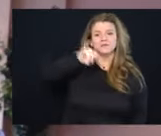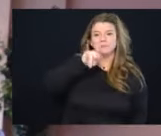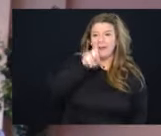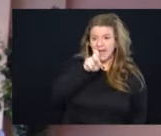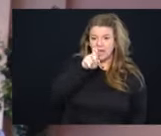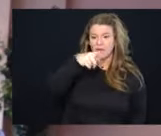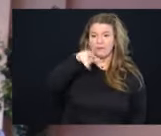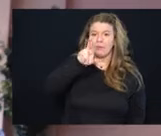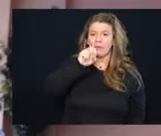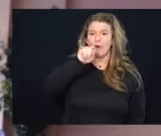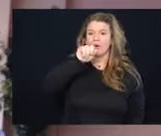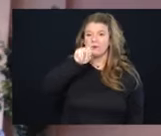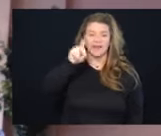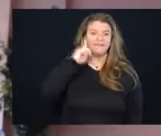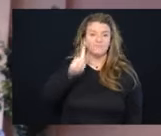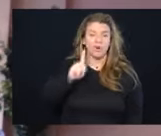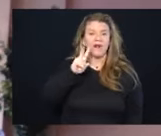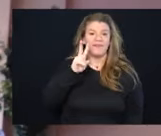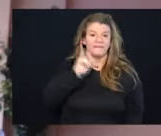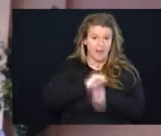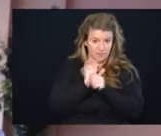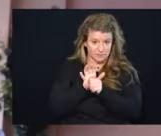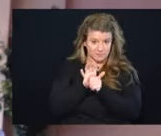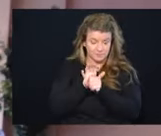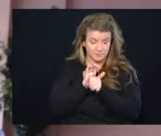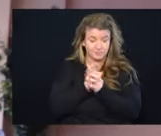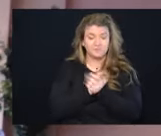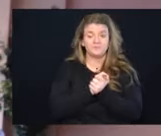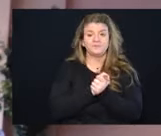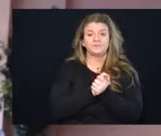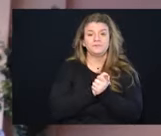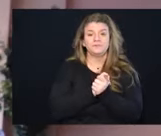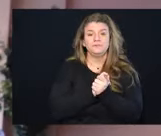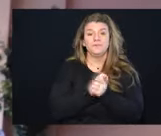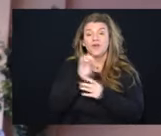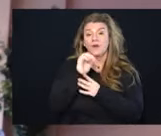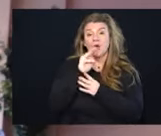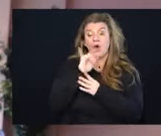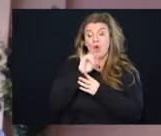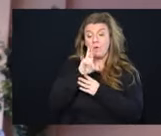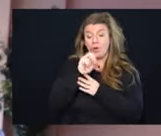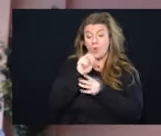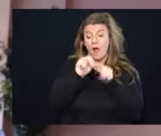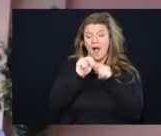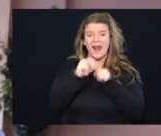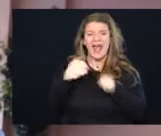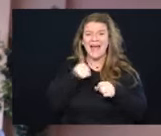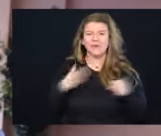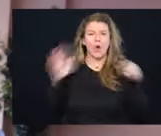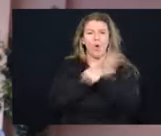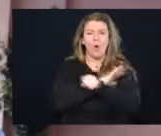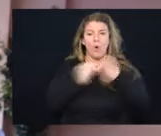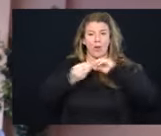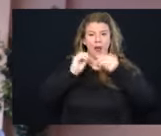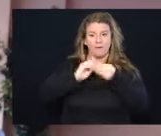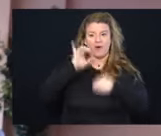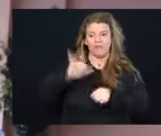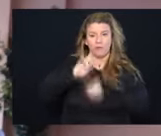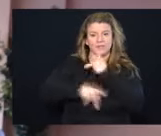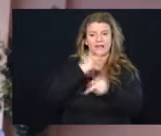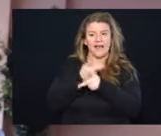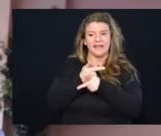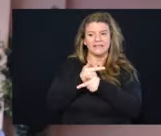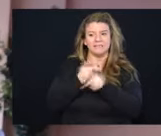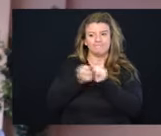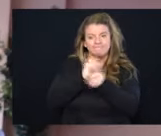virus. And the Omicron variant has a whole number of mutations in these spike proteins over 30